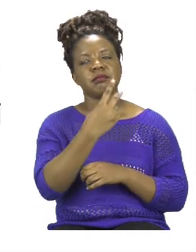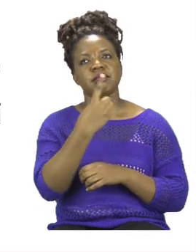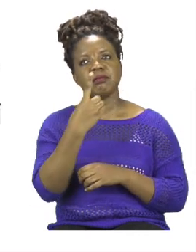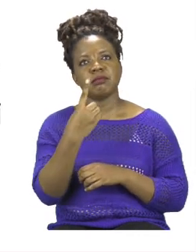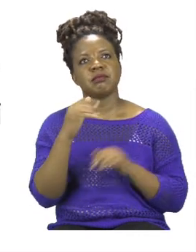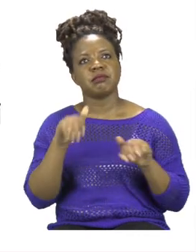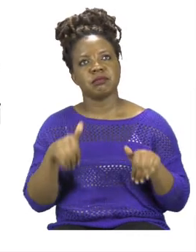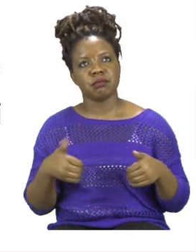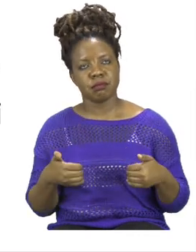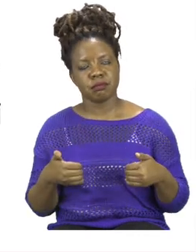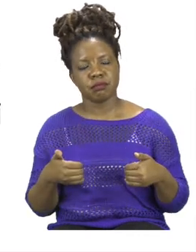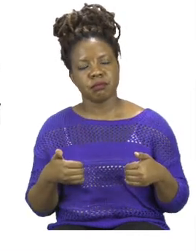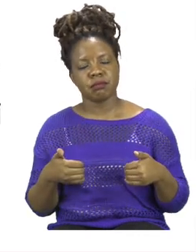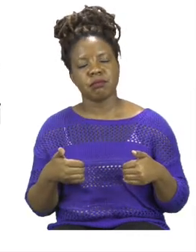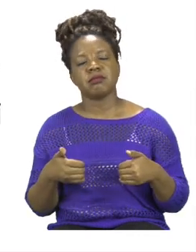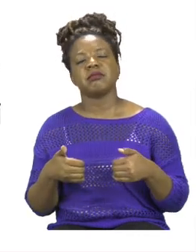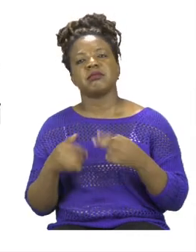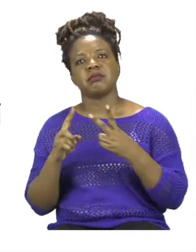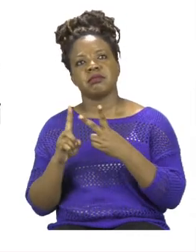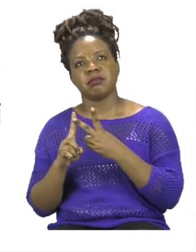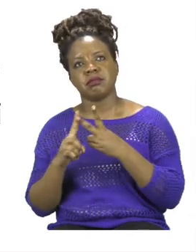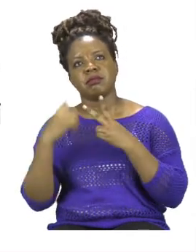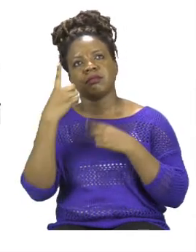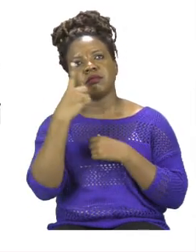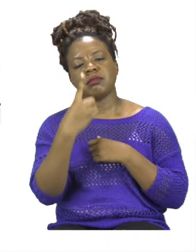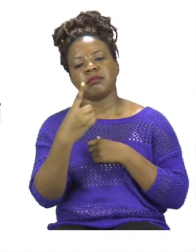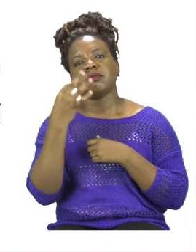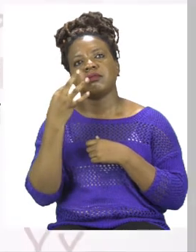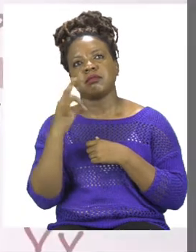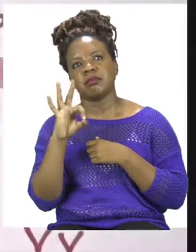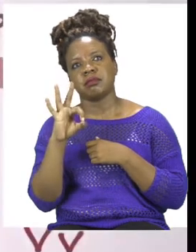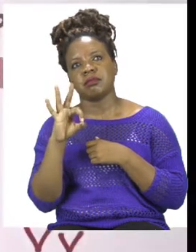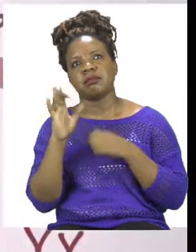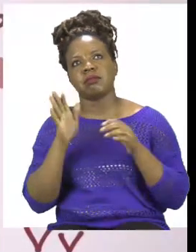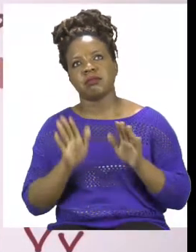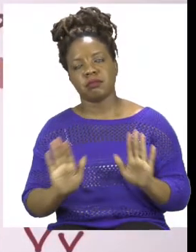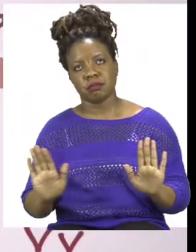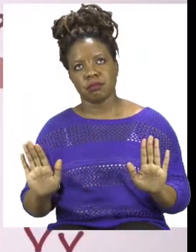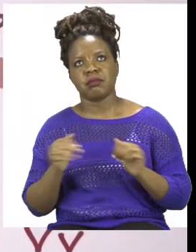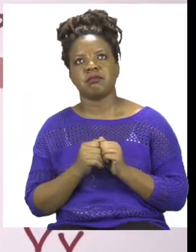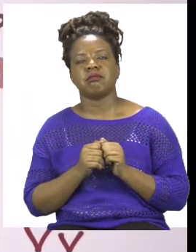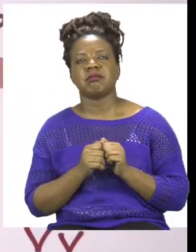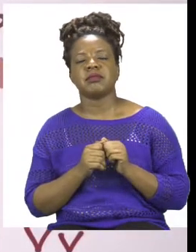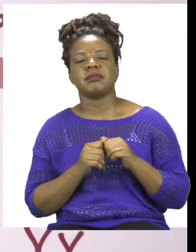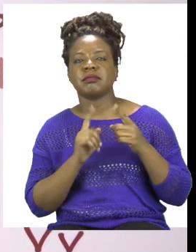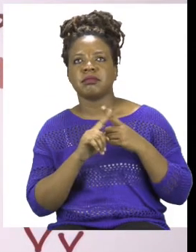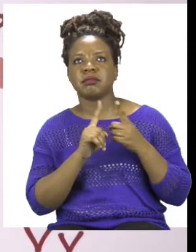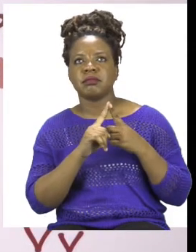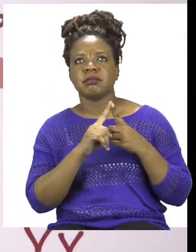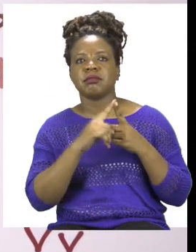the first part that we are going to take. Let's take the number 21 for the boys.